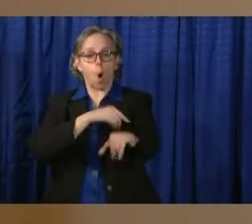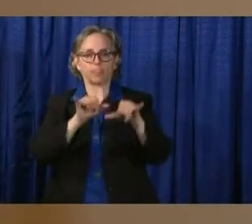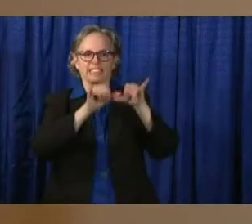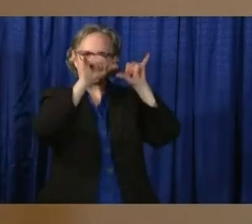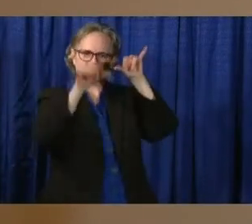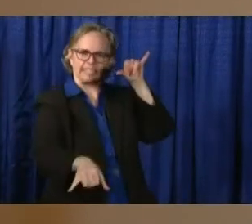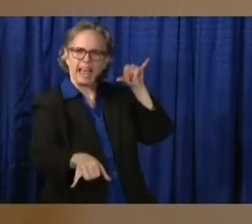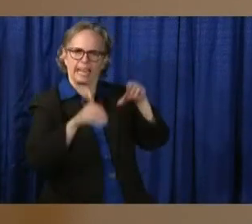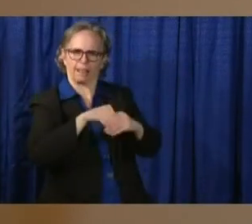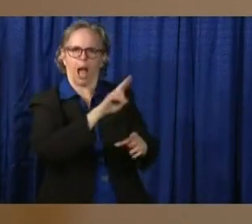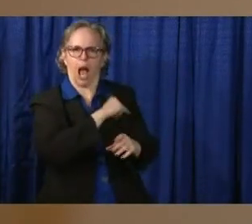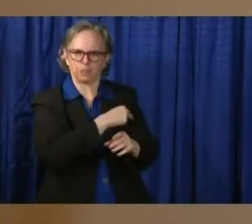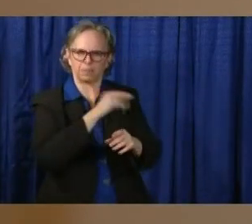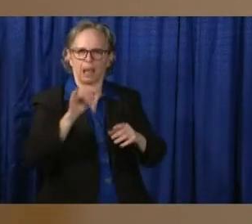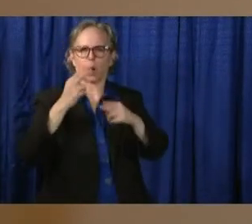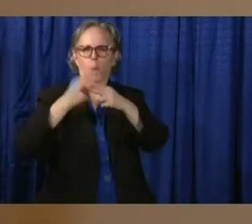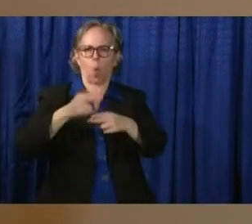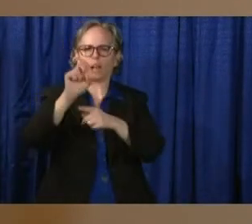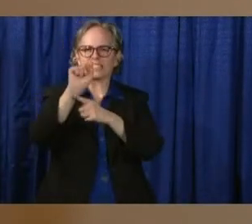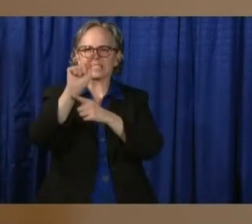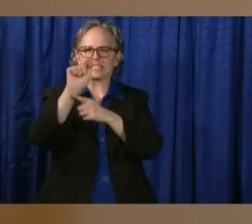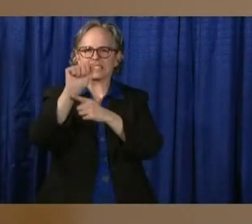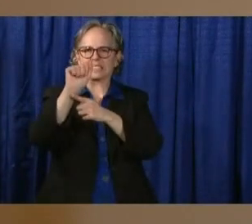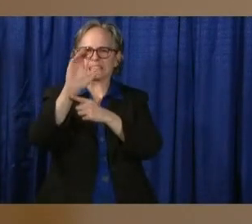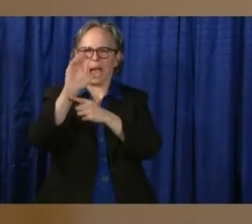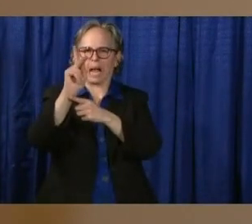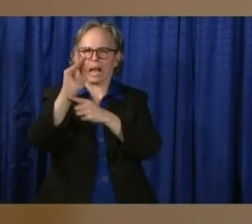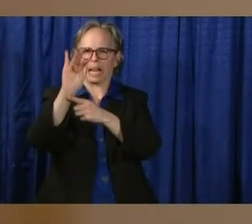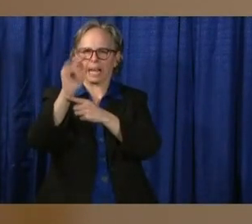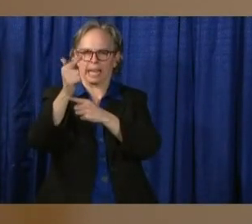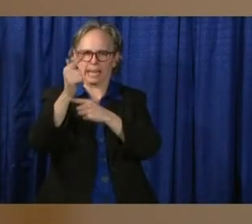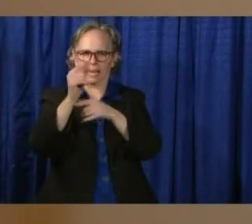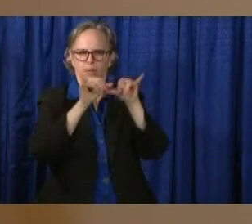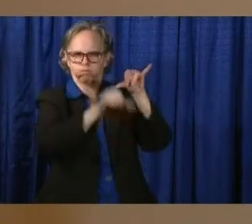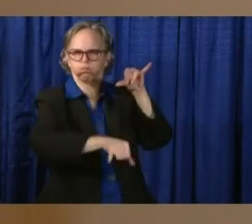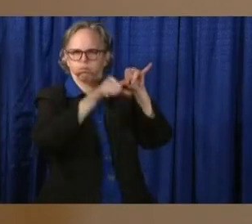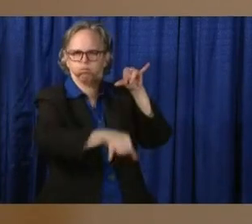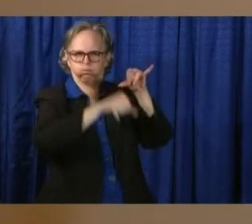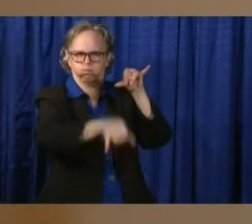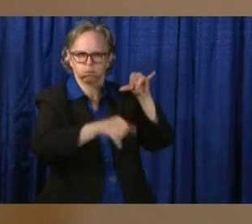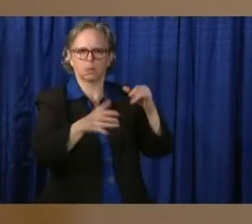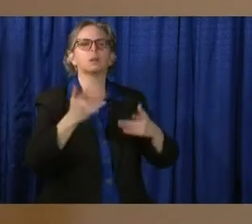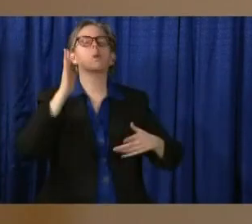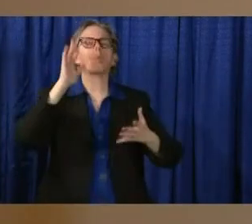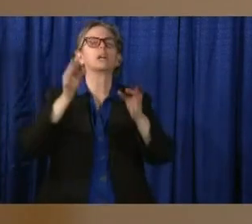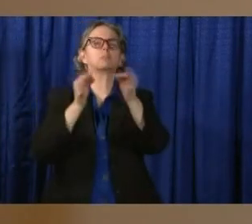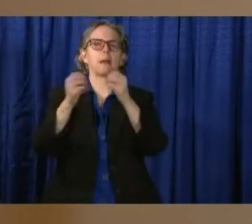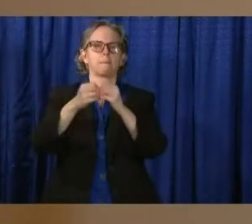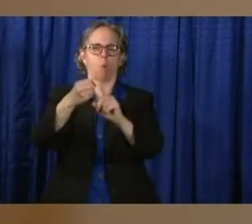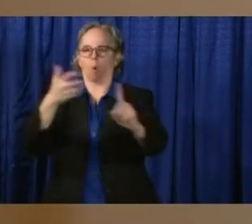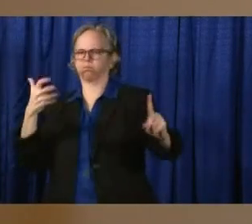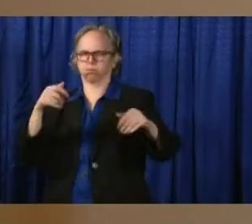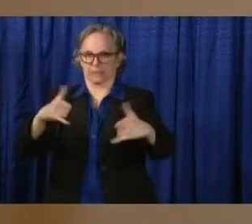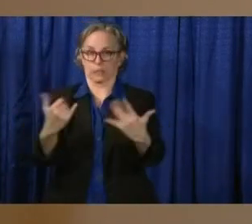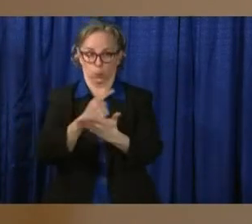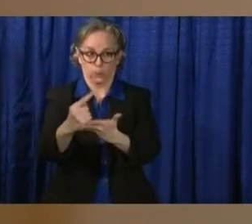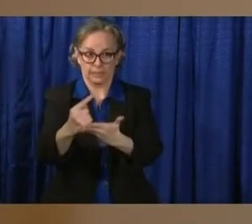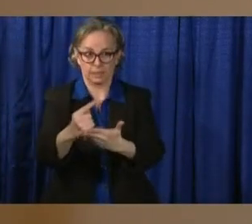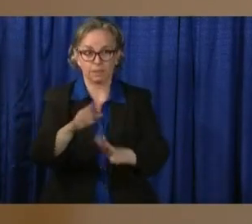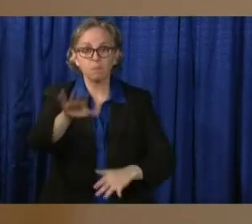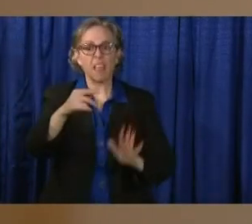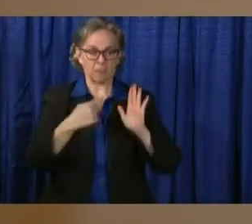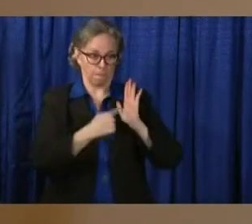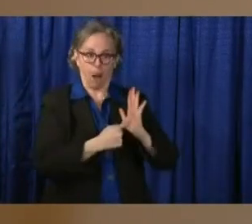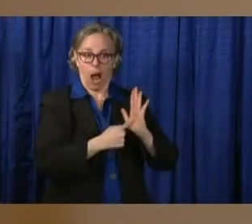and I'm excited about sharing with you this week the data that we're using, I feel that the modeling is staying right. It's actually,